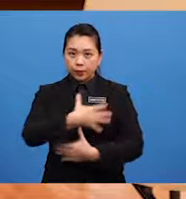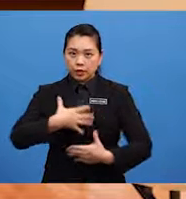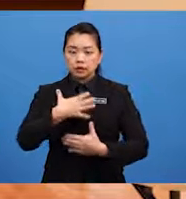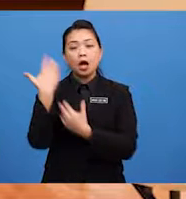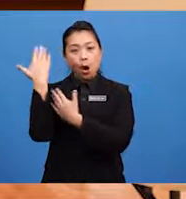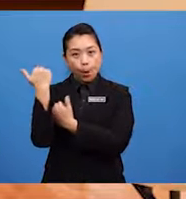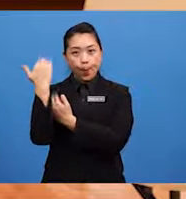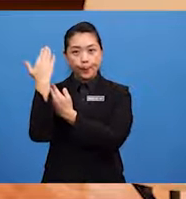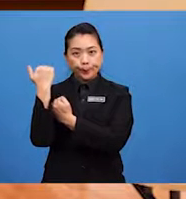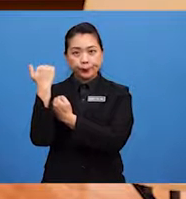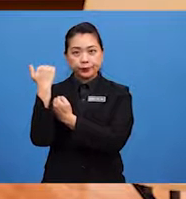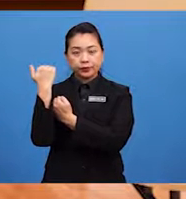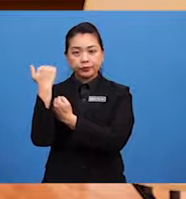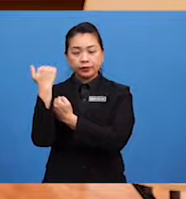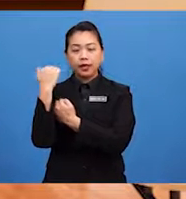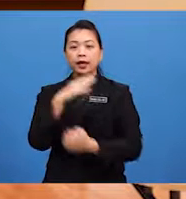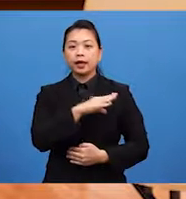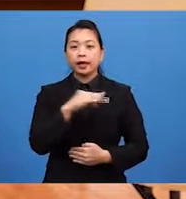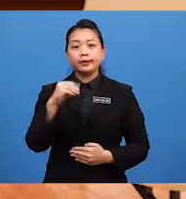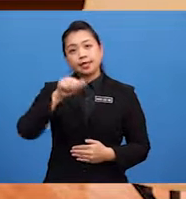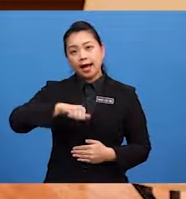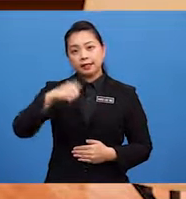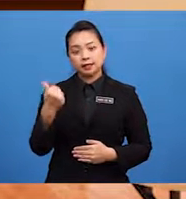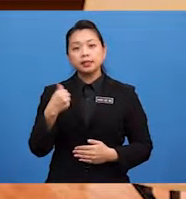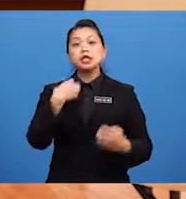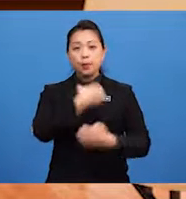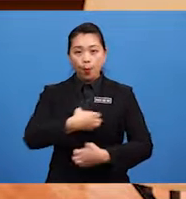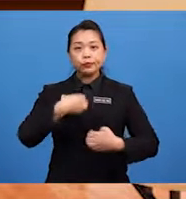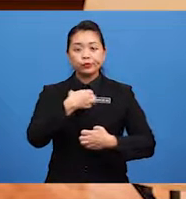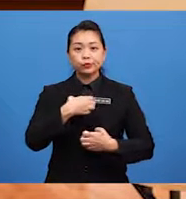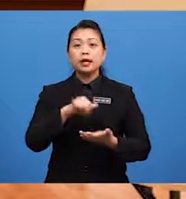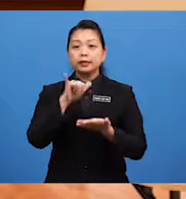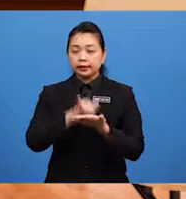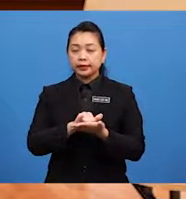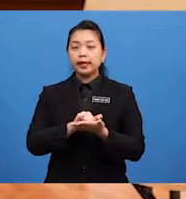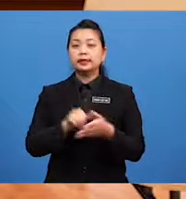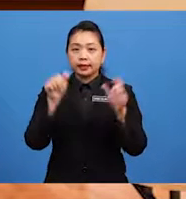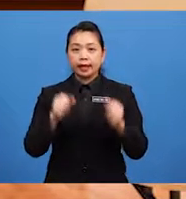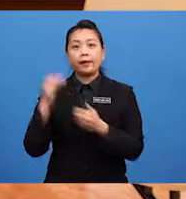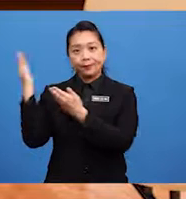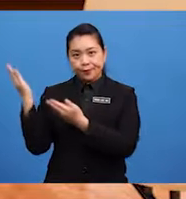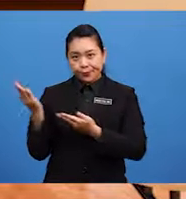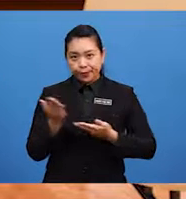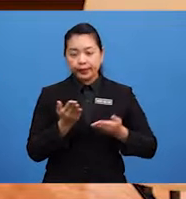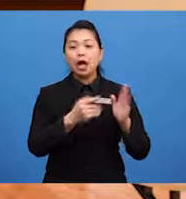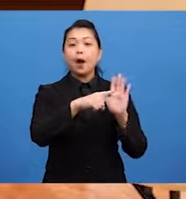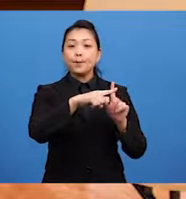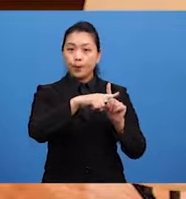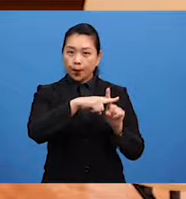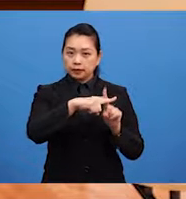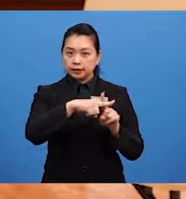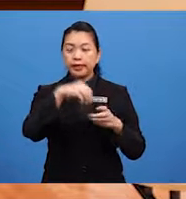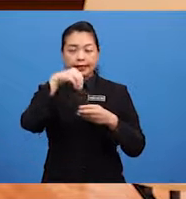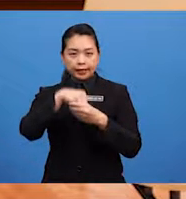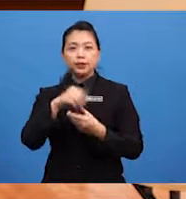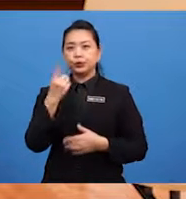hope And other emotions that can bring positivity in